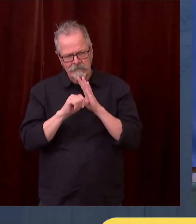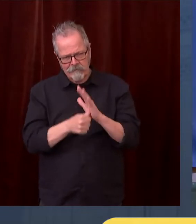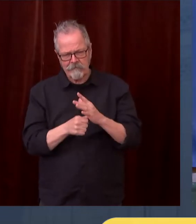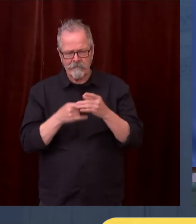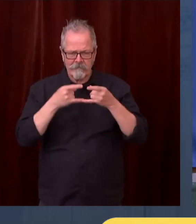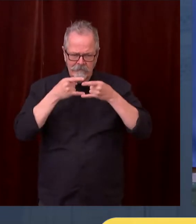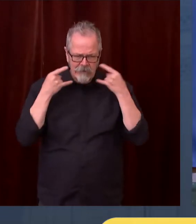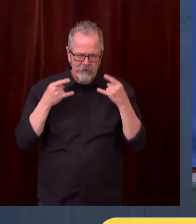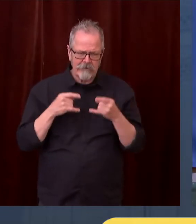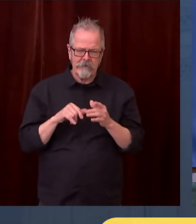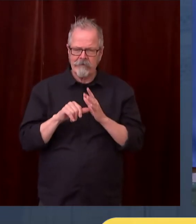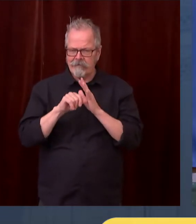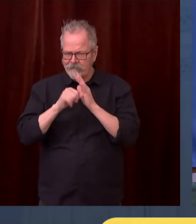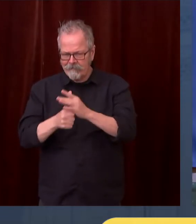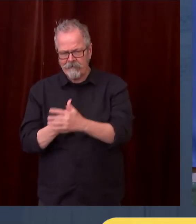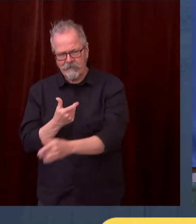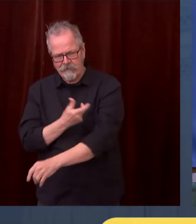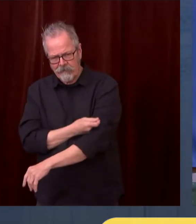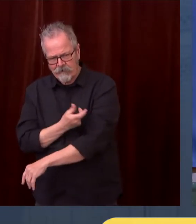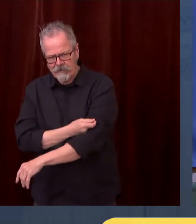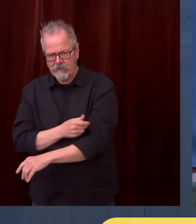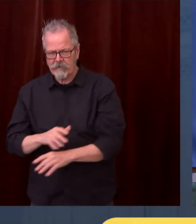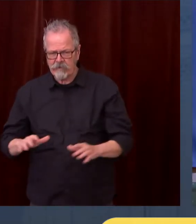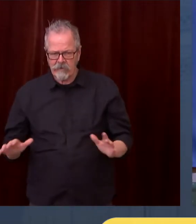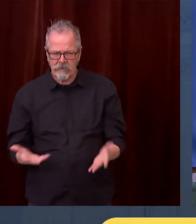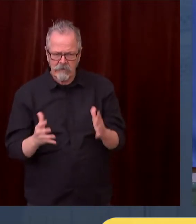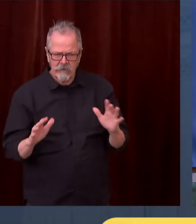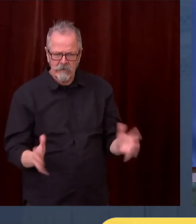And we don't believe in false promises in our state.